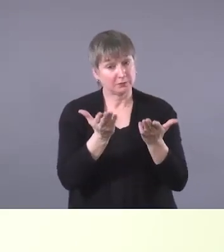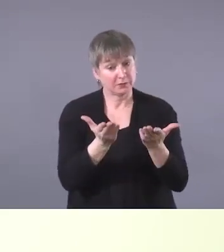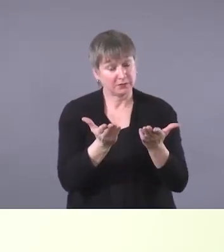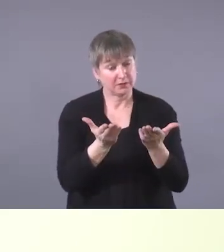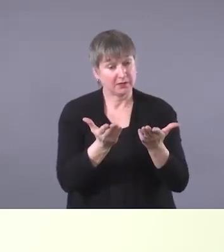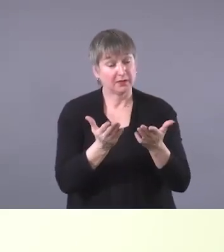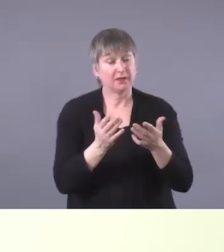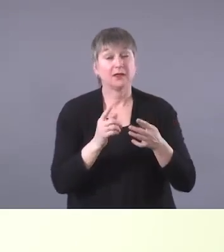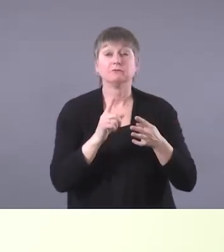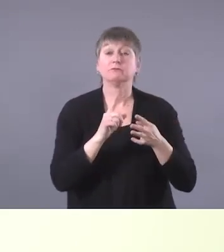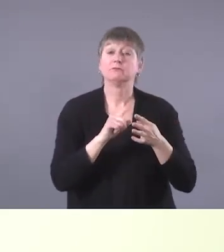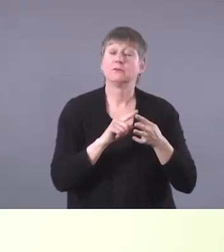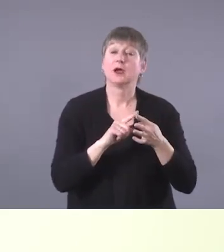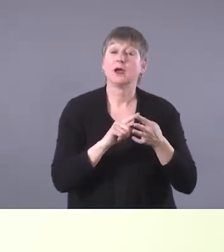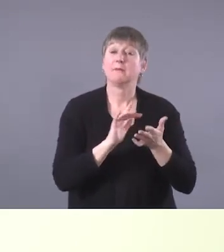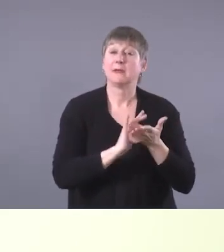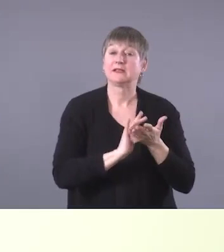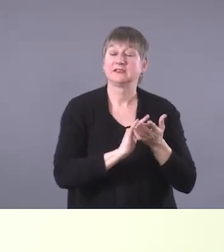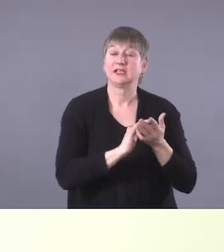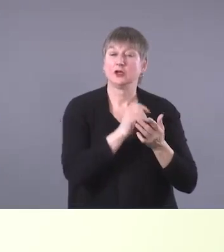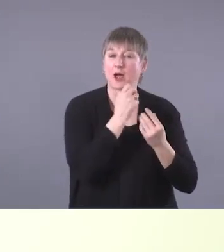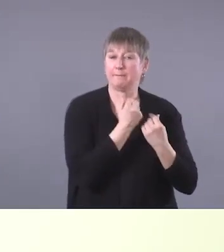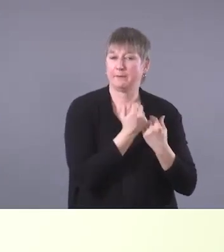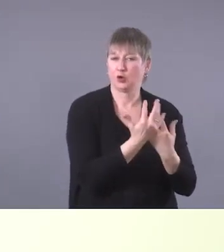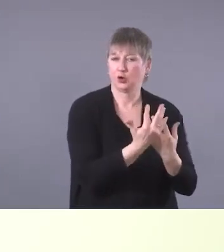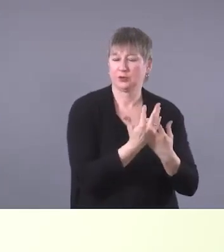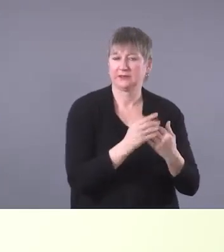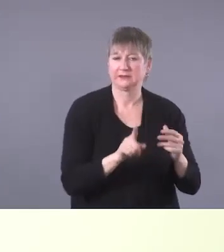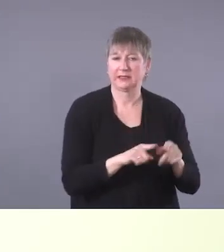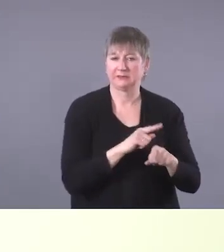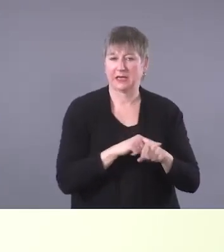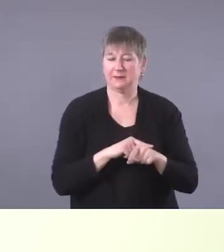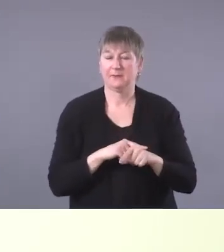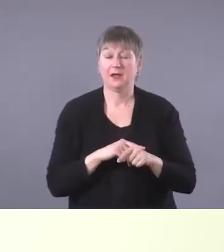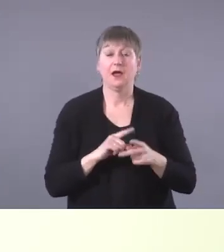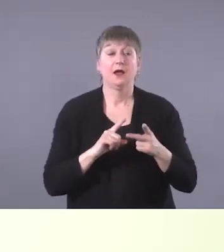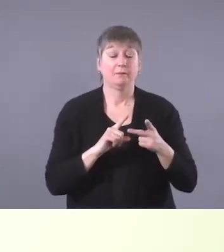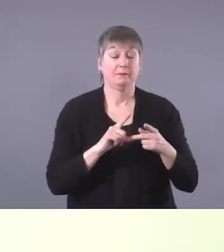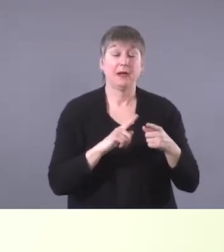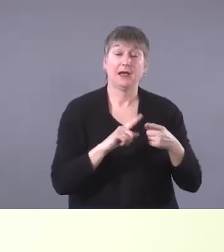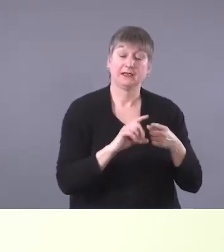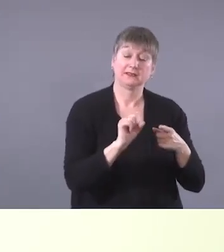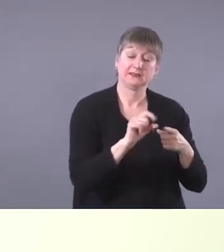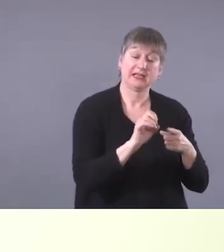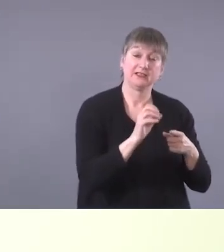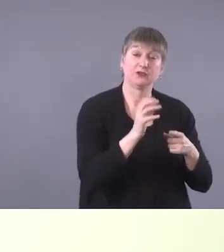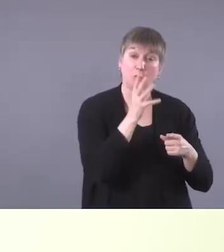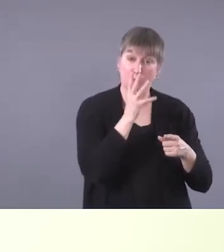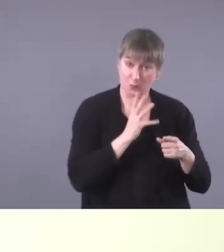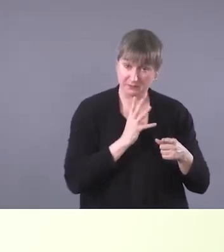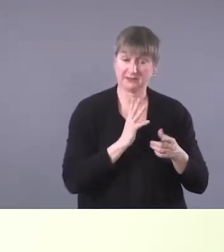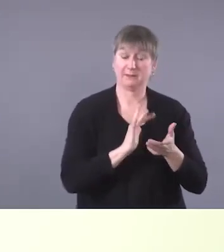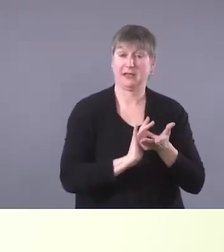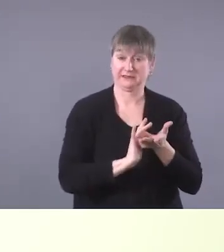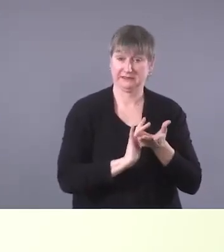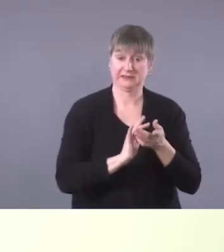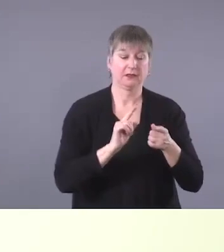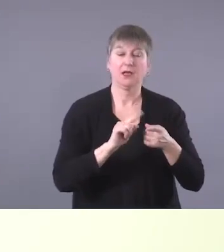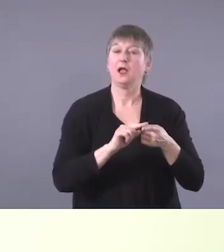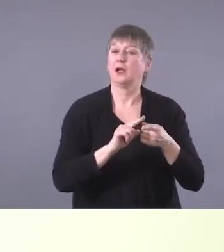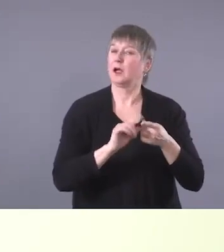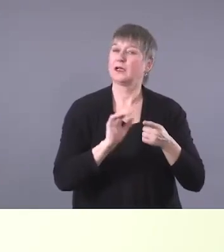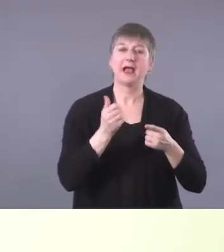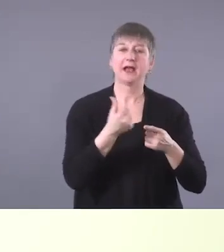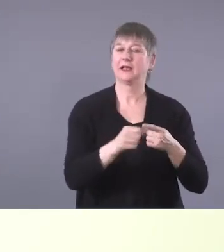these certain medicines not be burned. However, sage being a woman's medicine that this can be burned at any time.